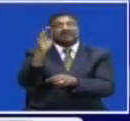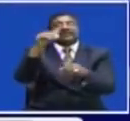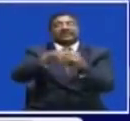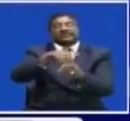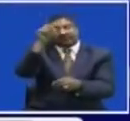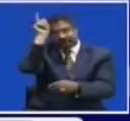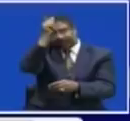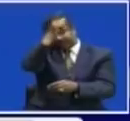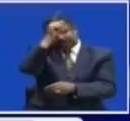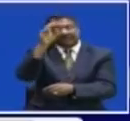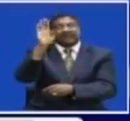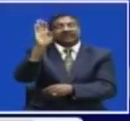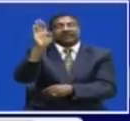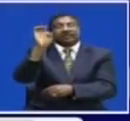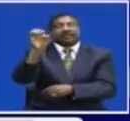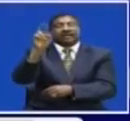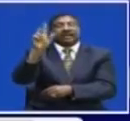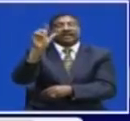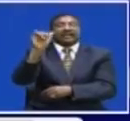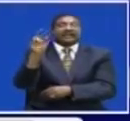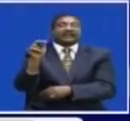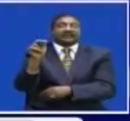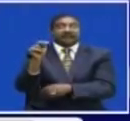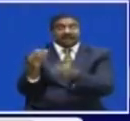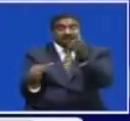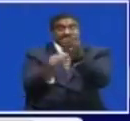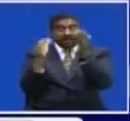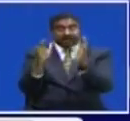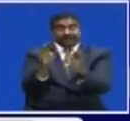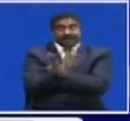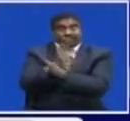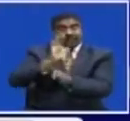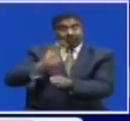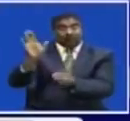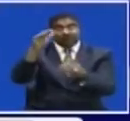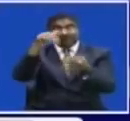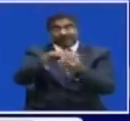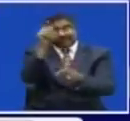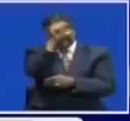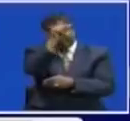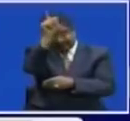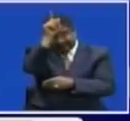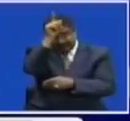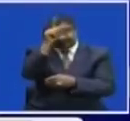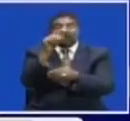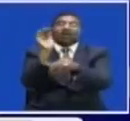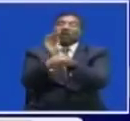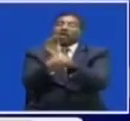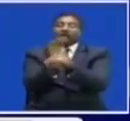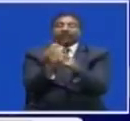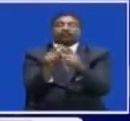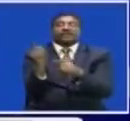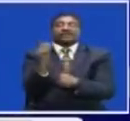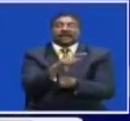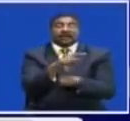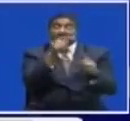In 20 days Zambia's ambassador To Germany Anthony Mukwita Has confirmed The development ZNBC News In Lusaka today Mr.